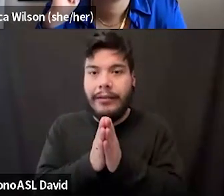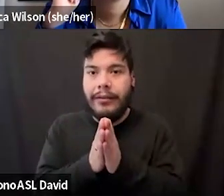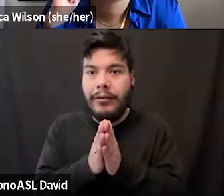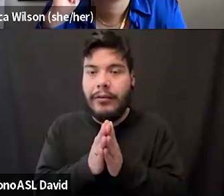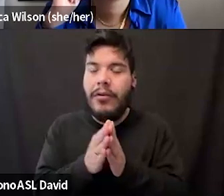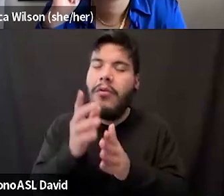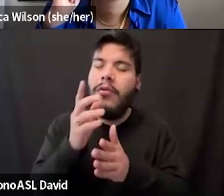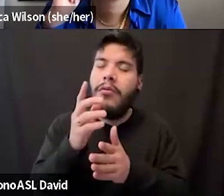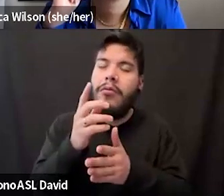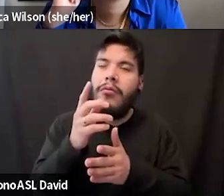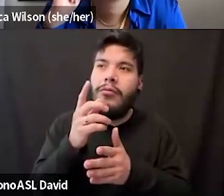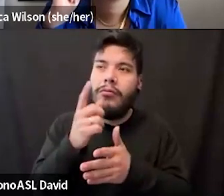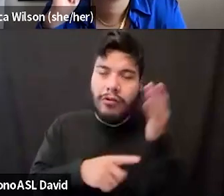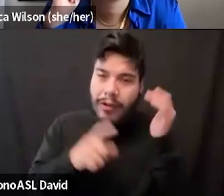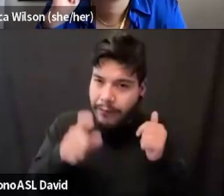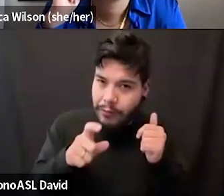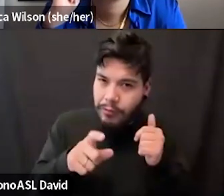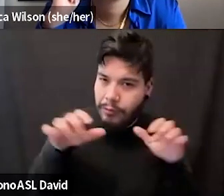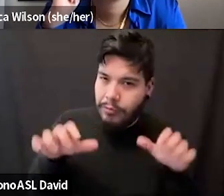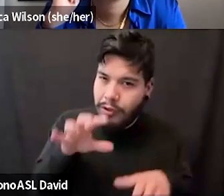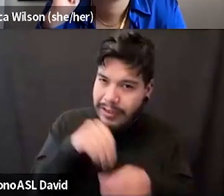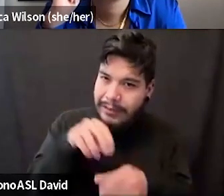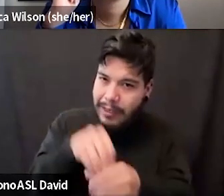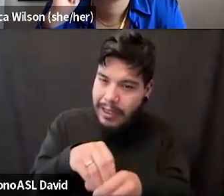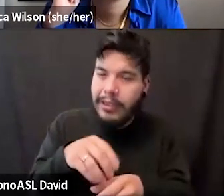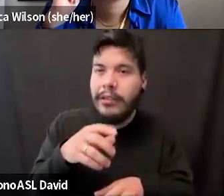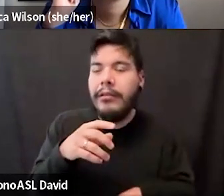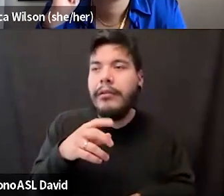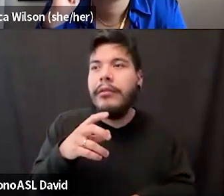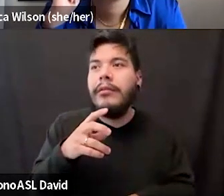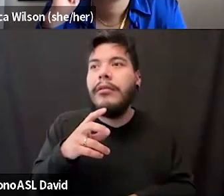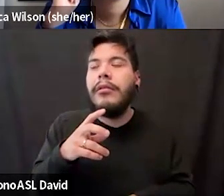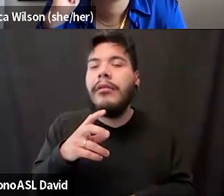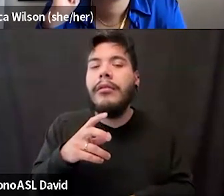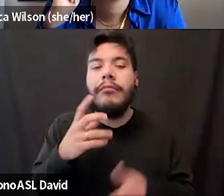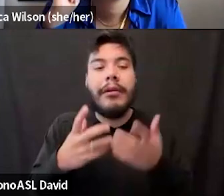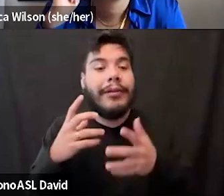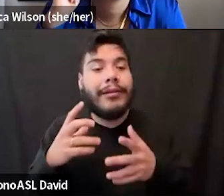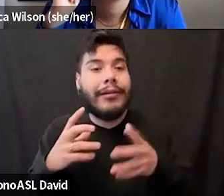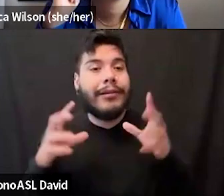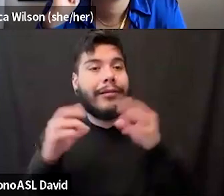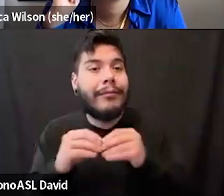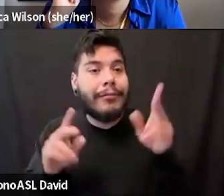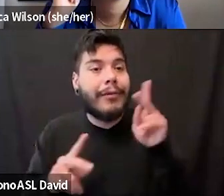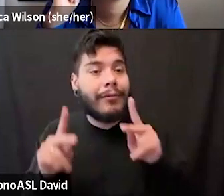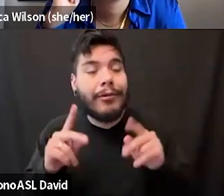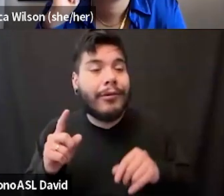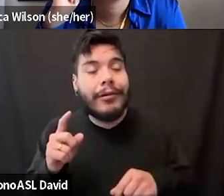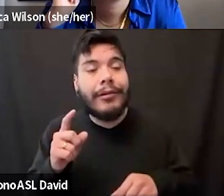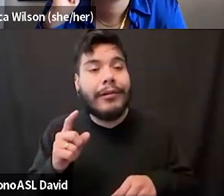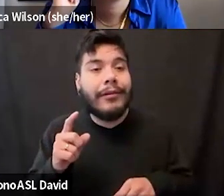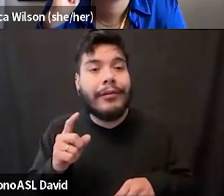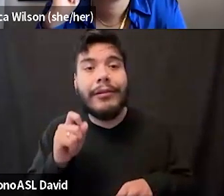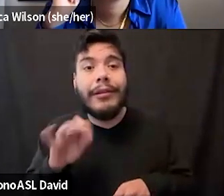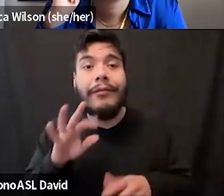would it take for you to participate? What can I do? And, you know, maybe it's a meeting where folks are at. Um, if you're